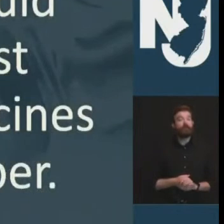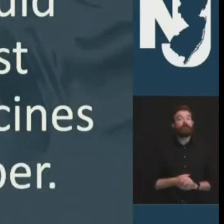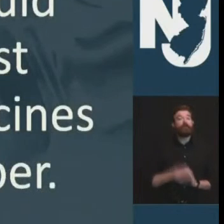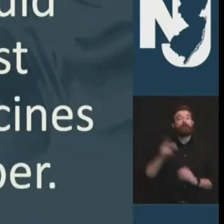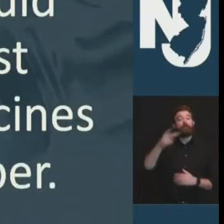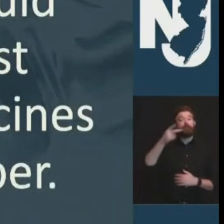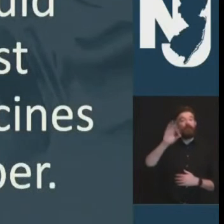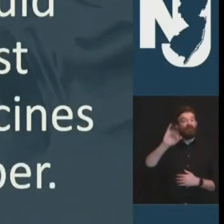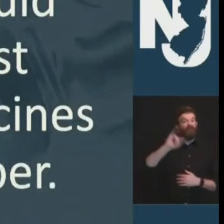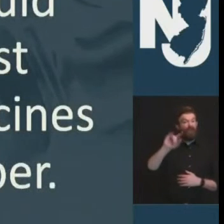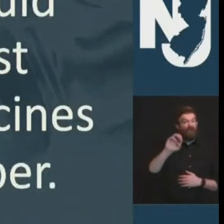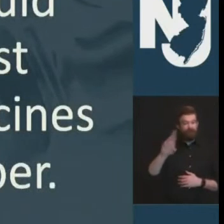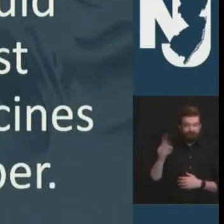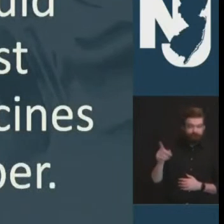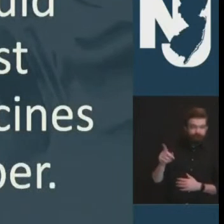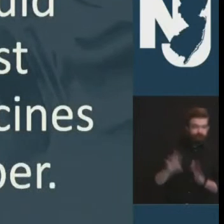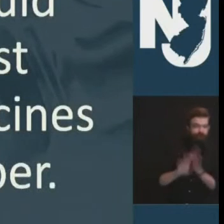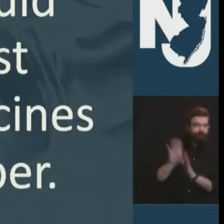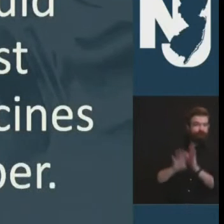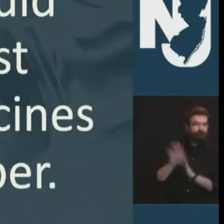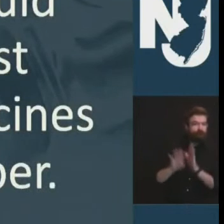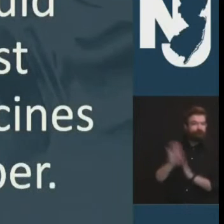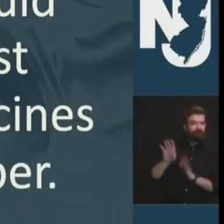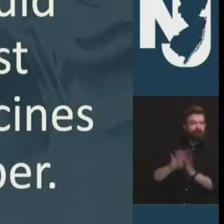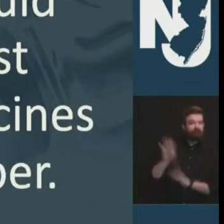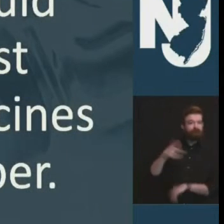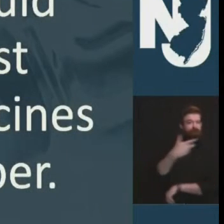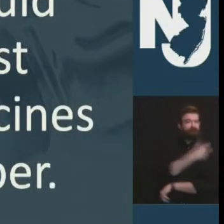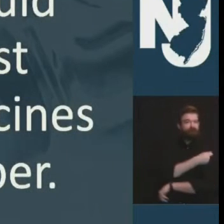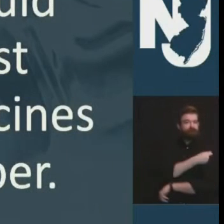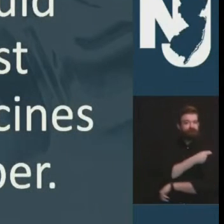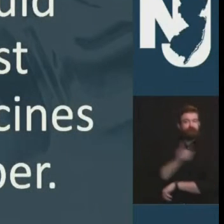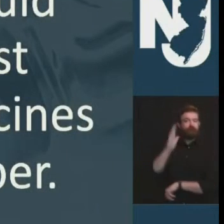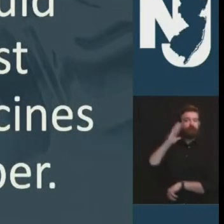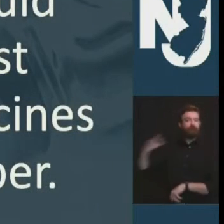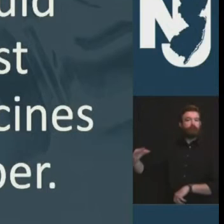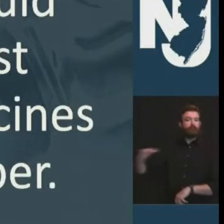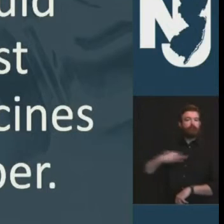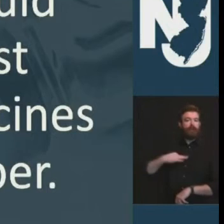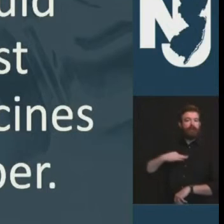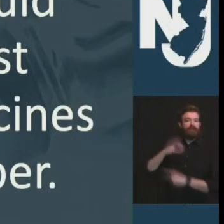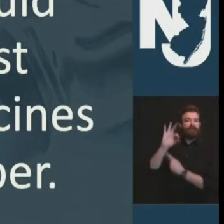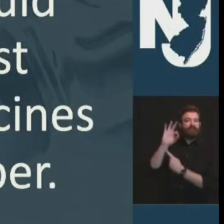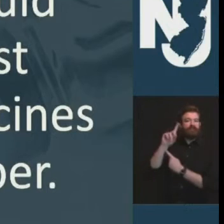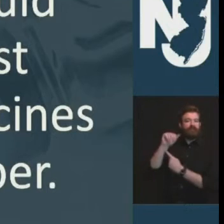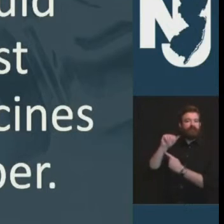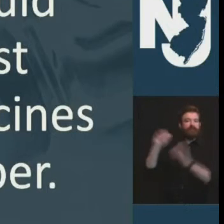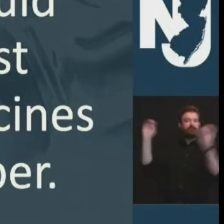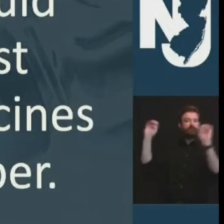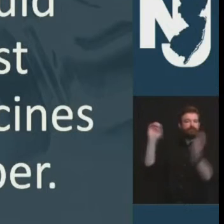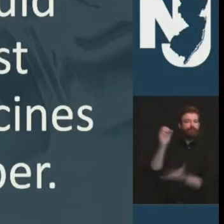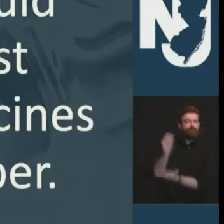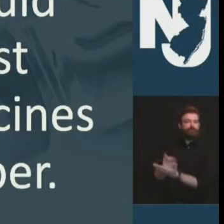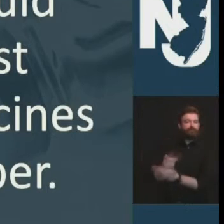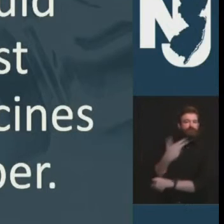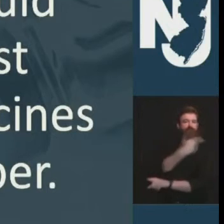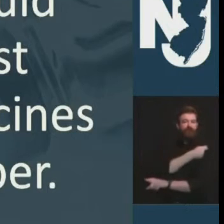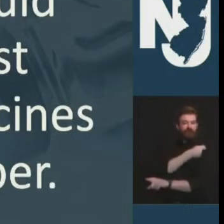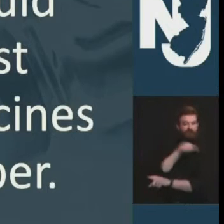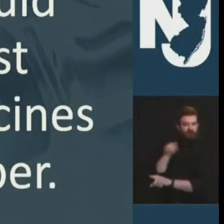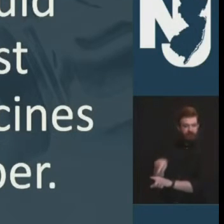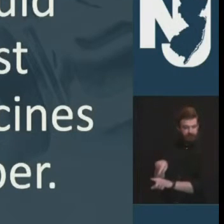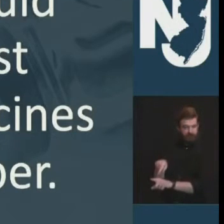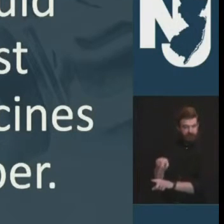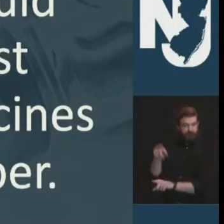fda for an emergent emergency use authorization for their new vaccine which their clinical trials have put at 95 percent